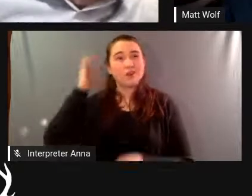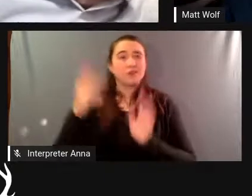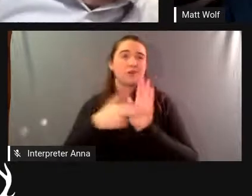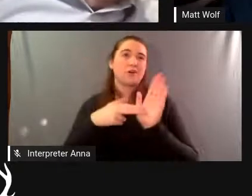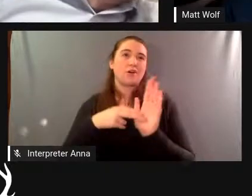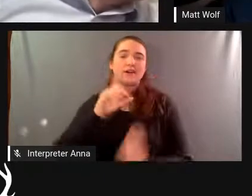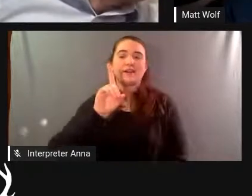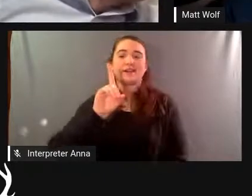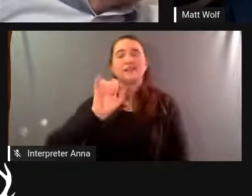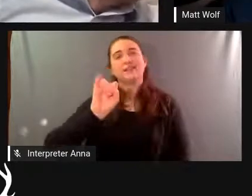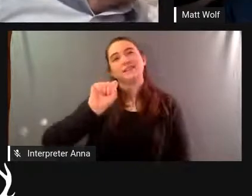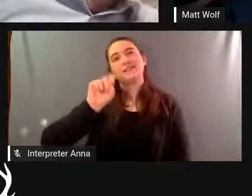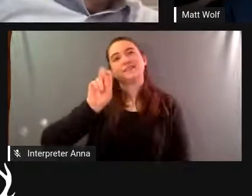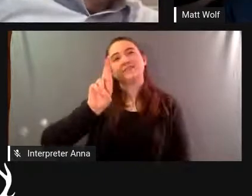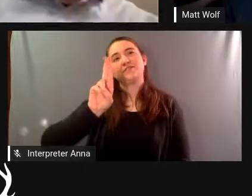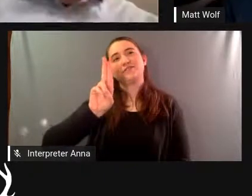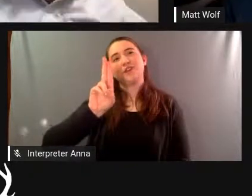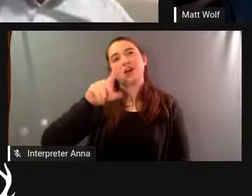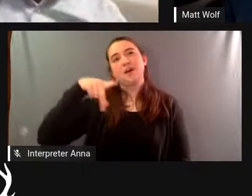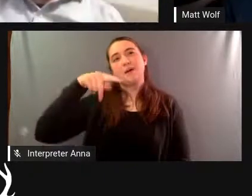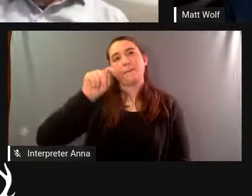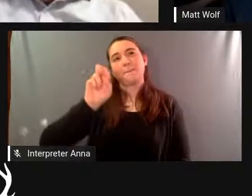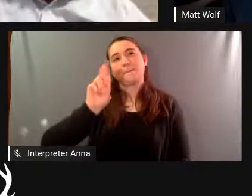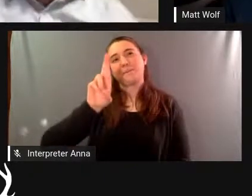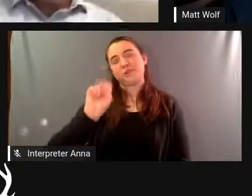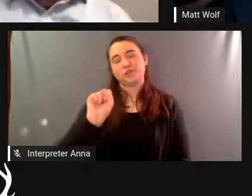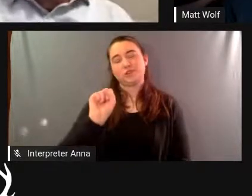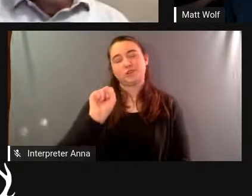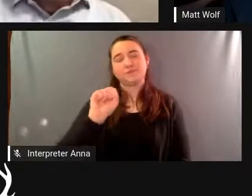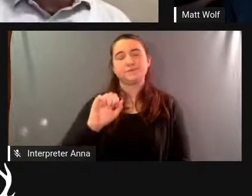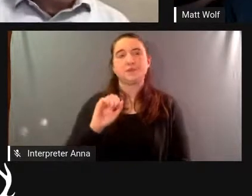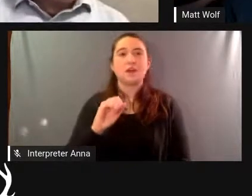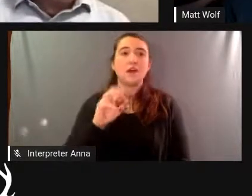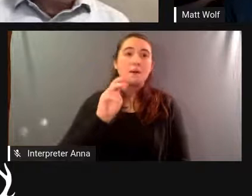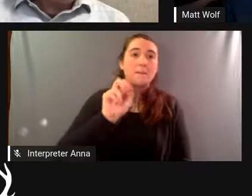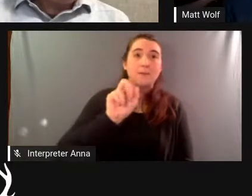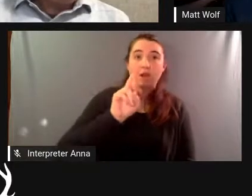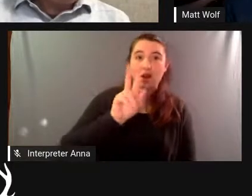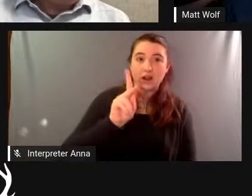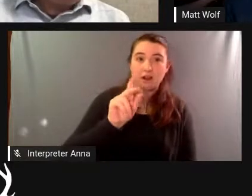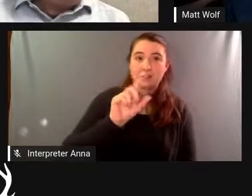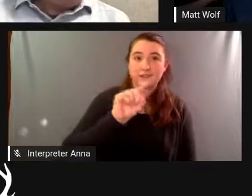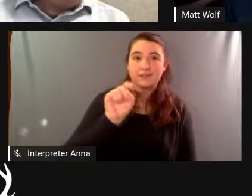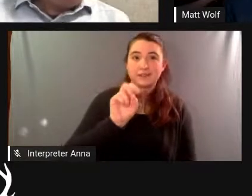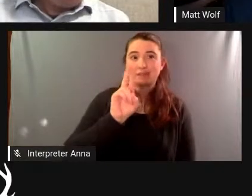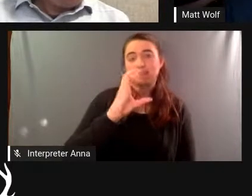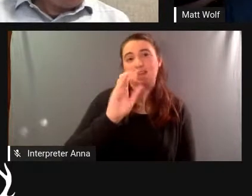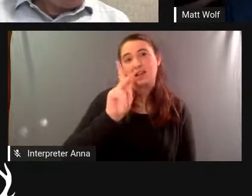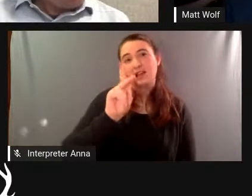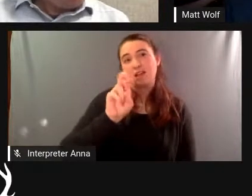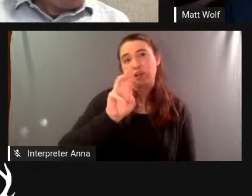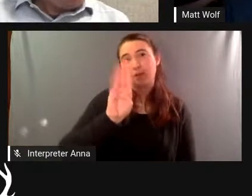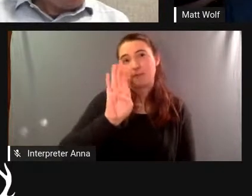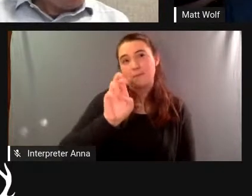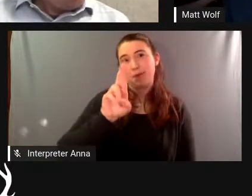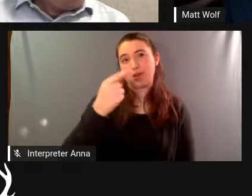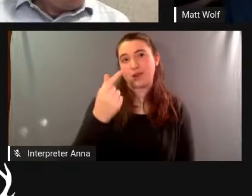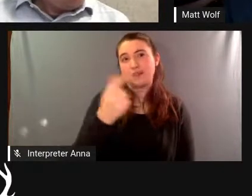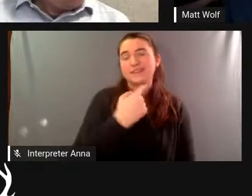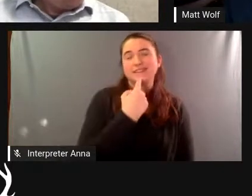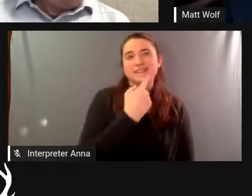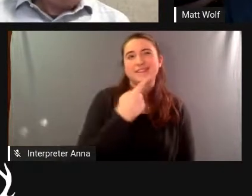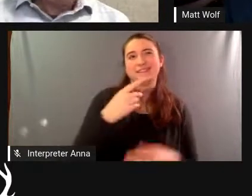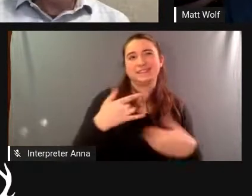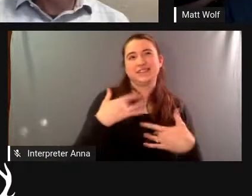zuckerberg says that people like to uh his ethos is to break things so a lot of the ethos of dot-com culture i see